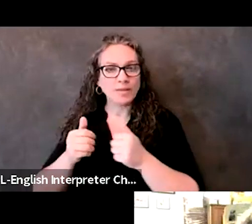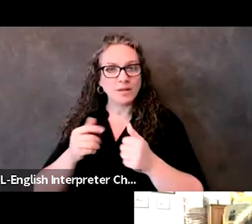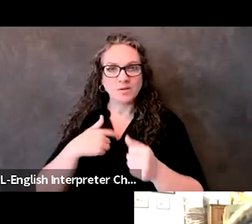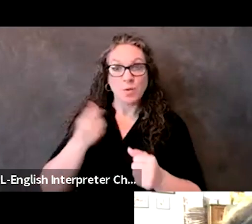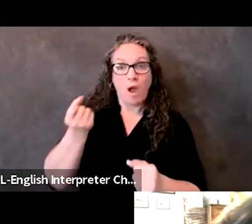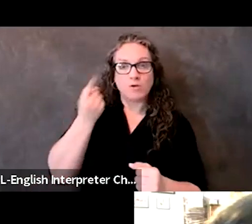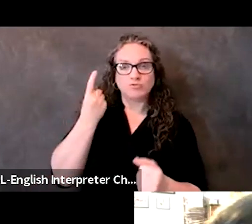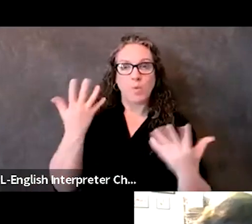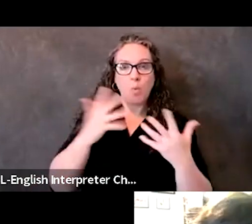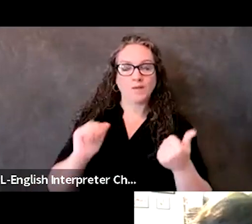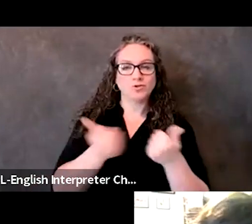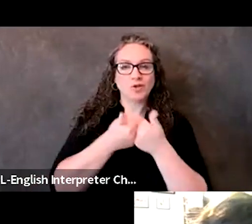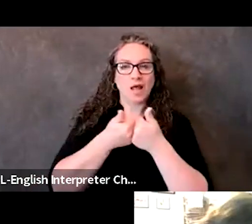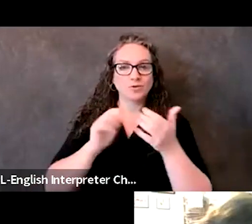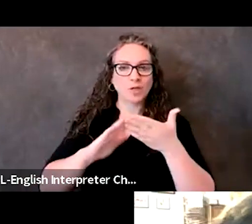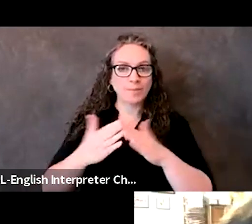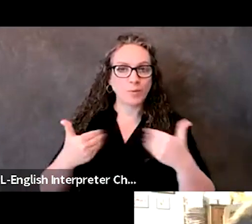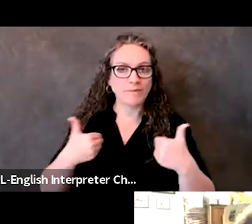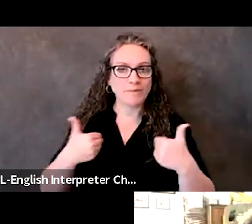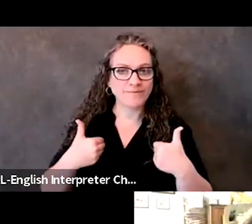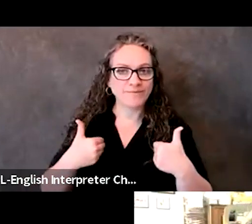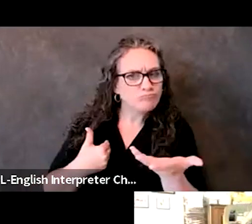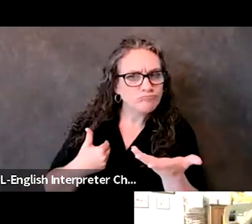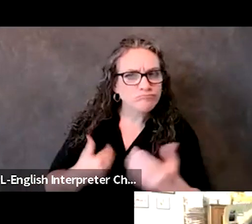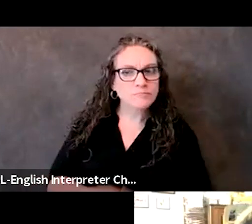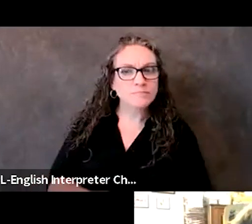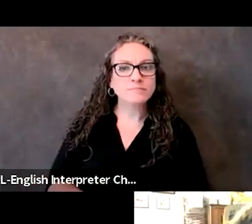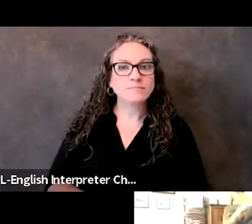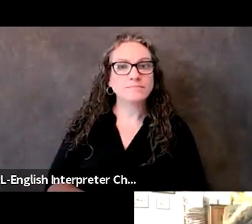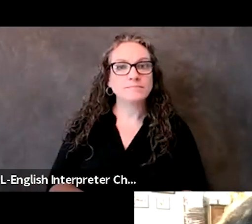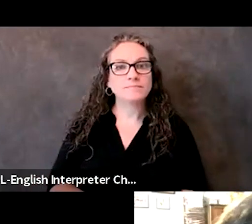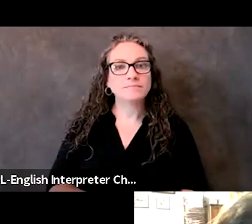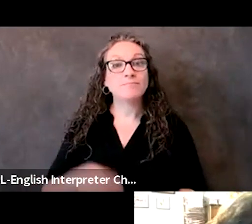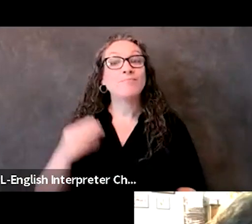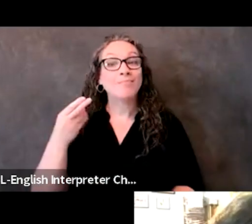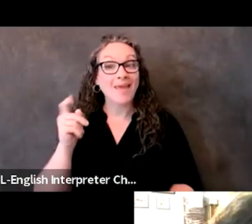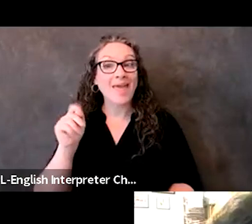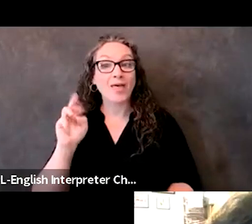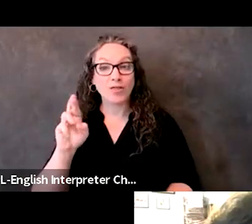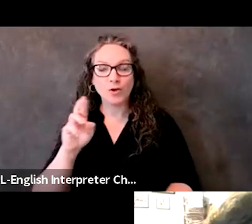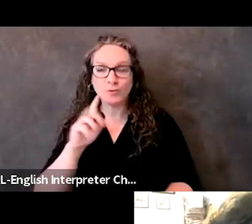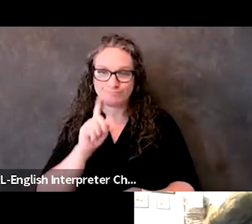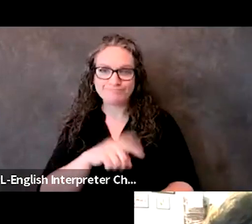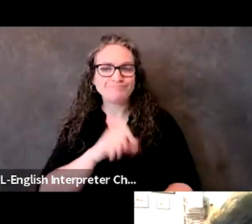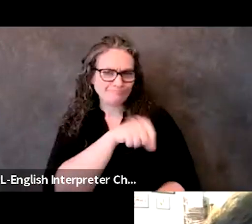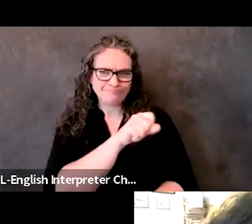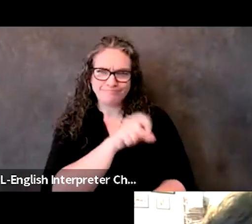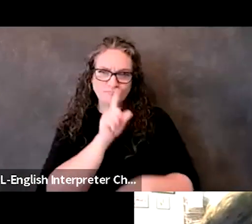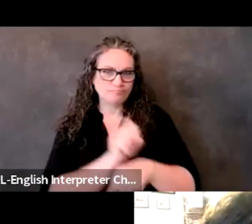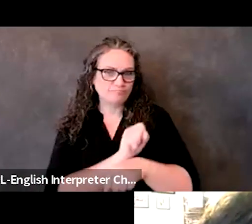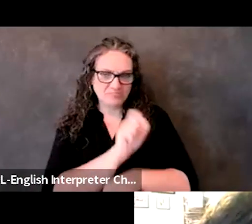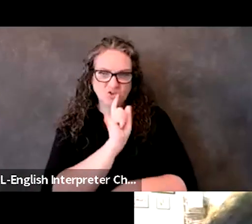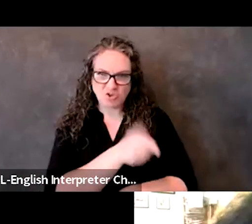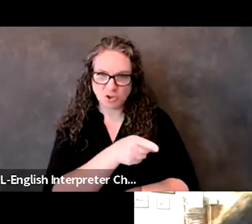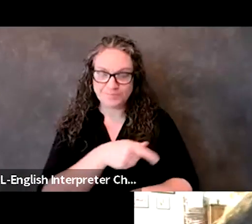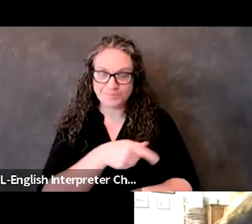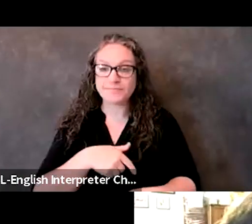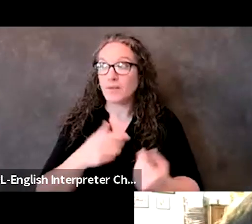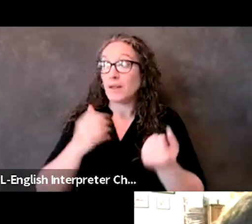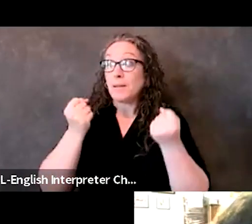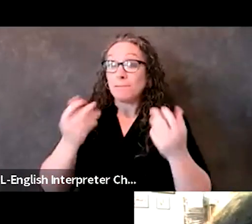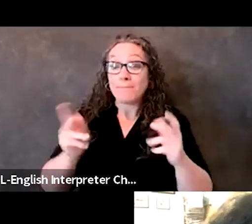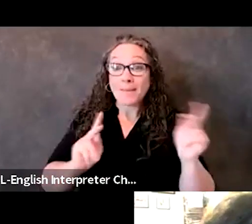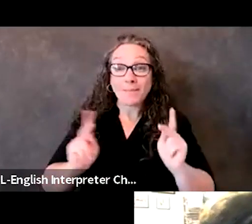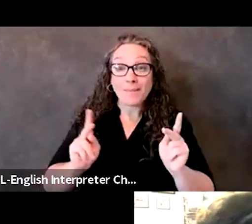Yeah, absolutely. Yeah, And, you know, I know there are probably a lot of people here today, maybe even from my rural and